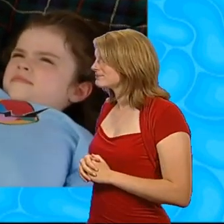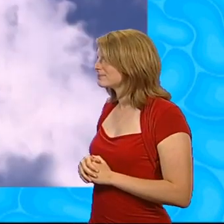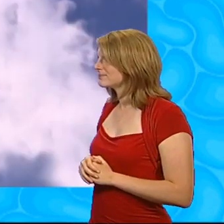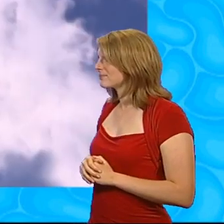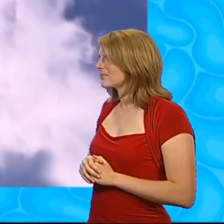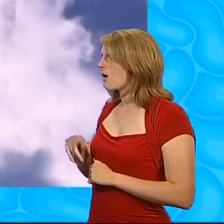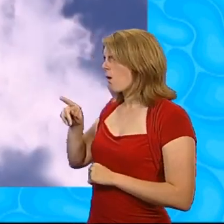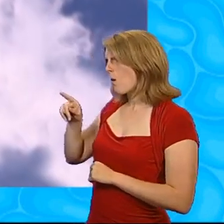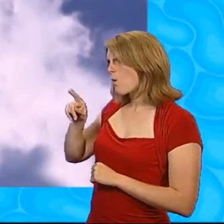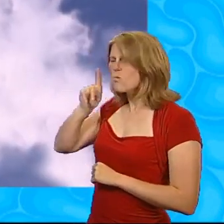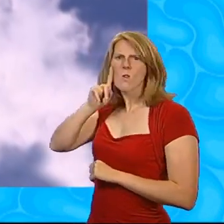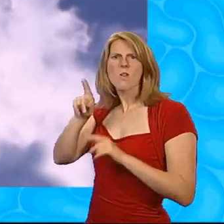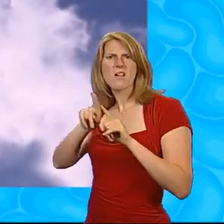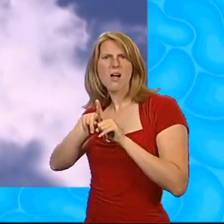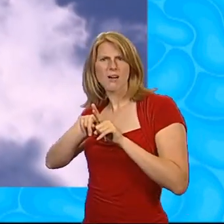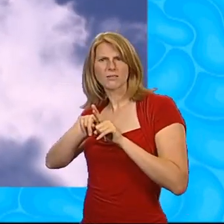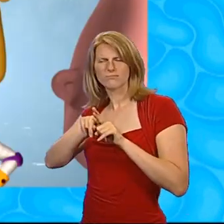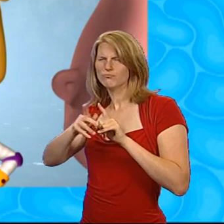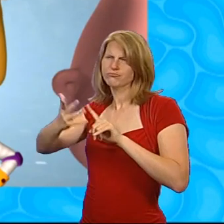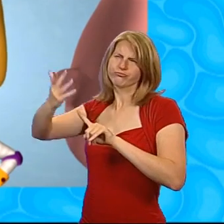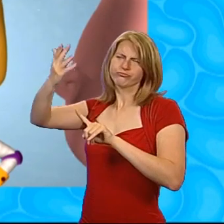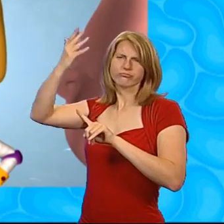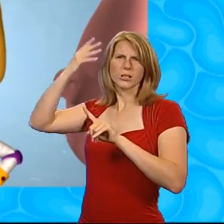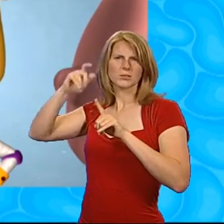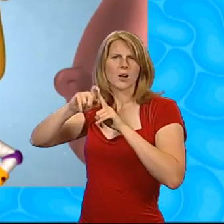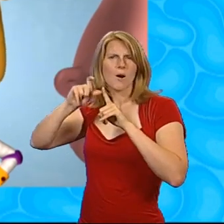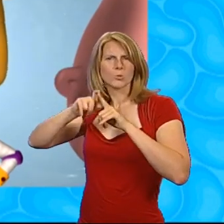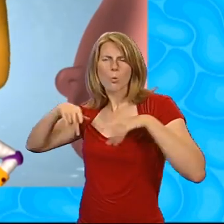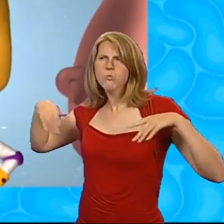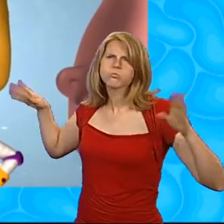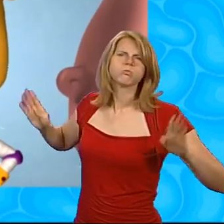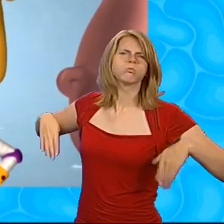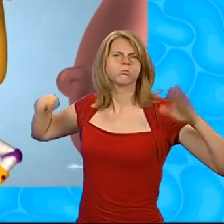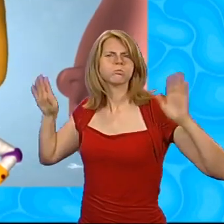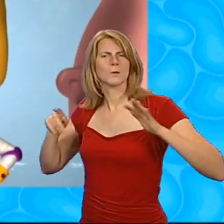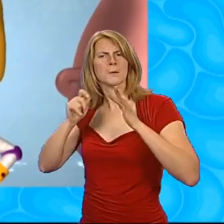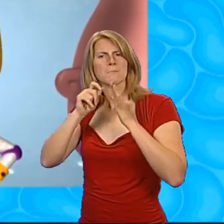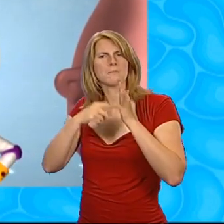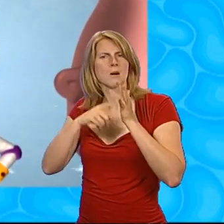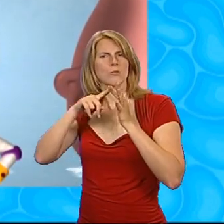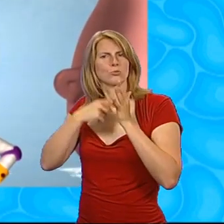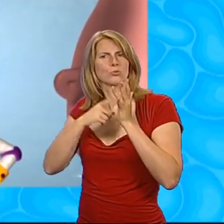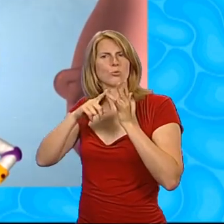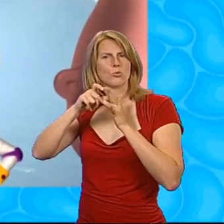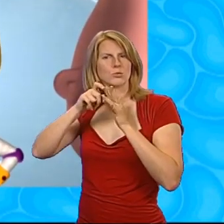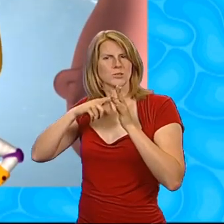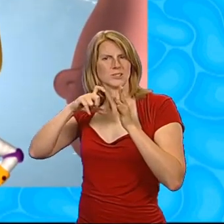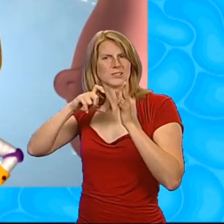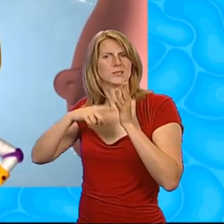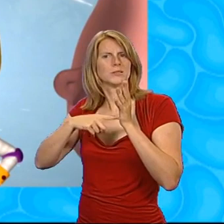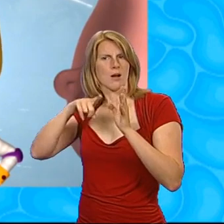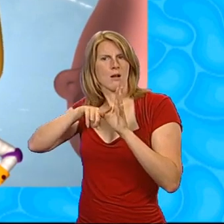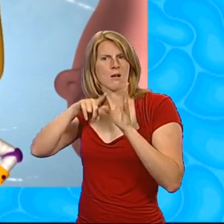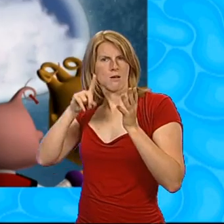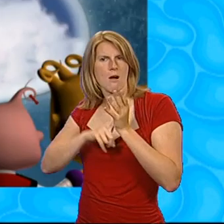That cloud looks like a pterodactyl. Oh, man. I just love looking at cool white